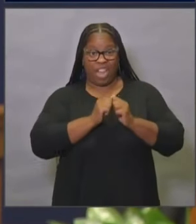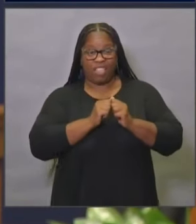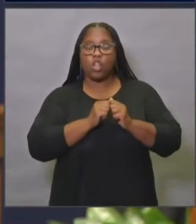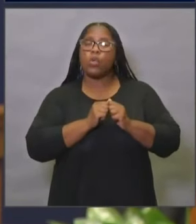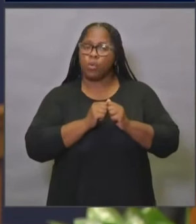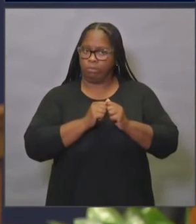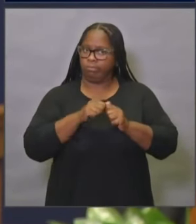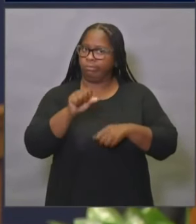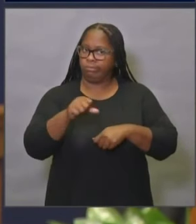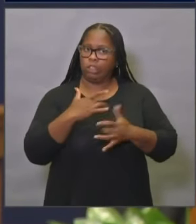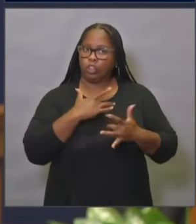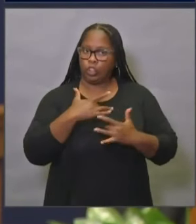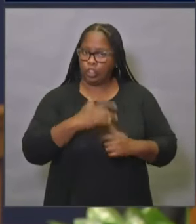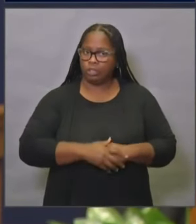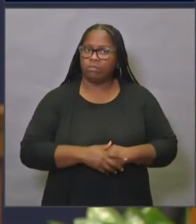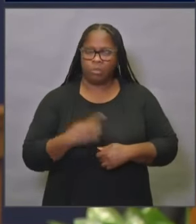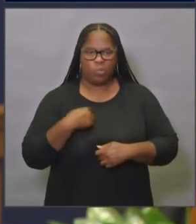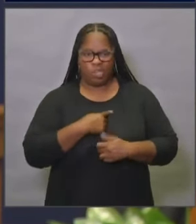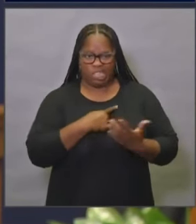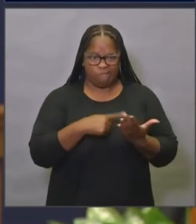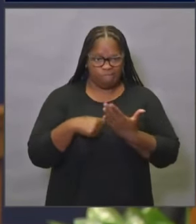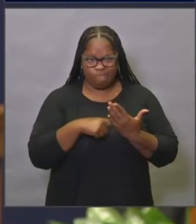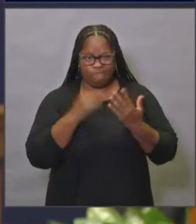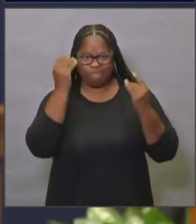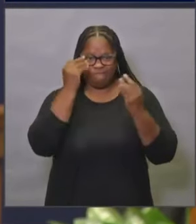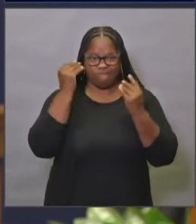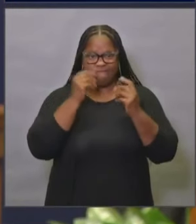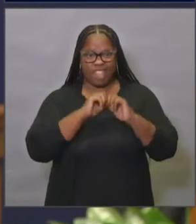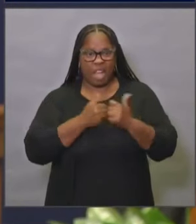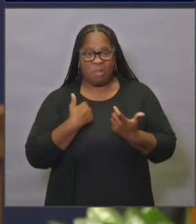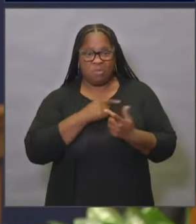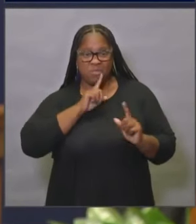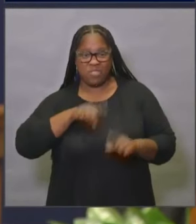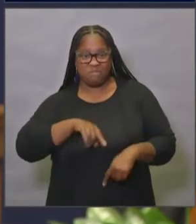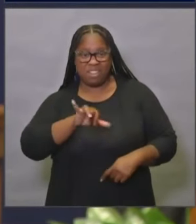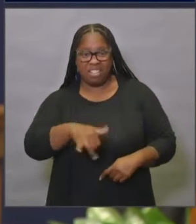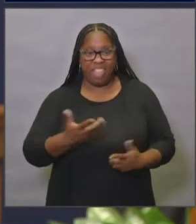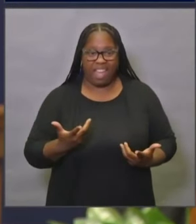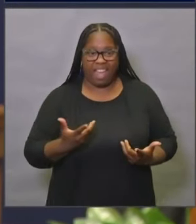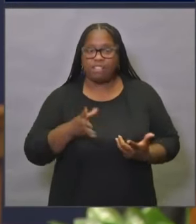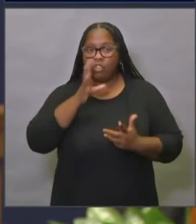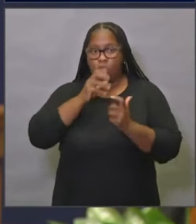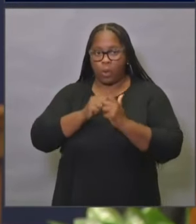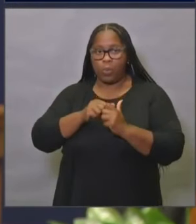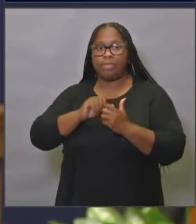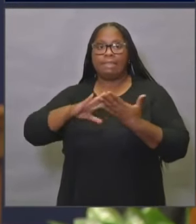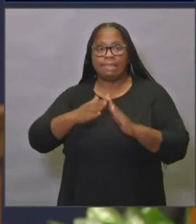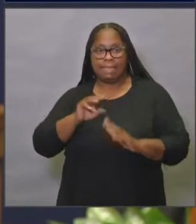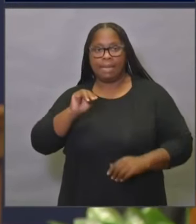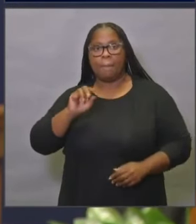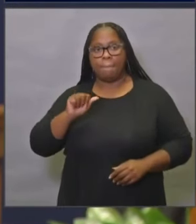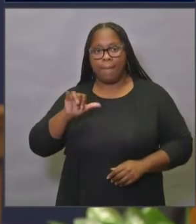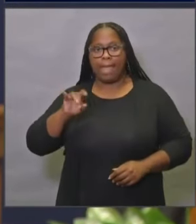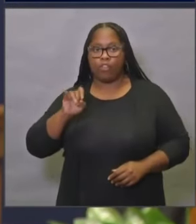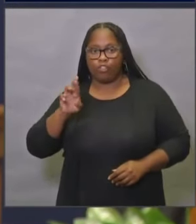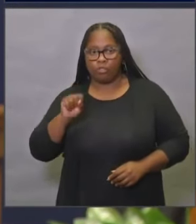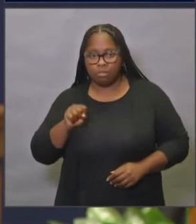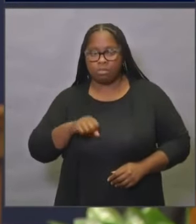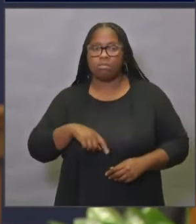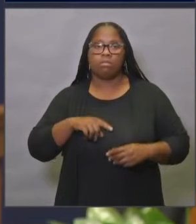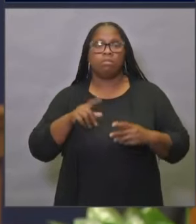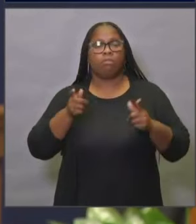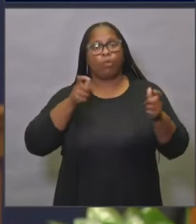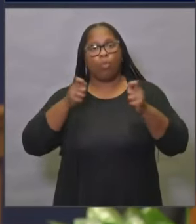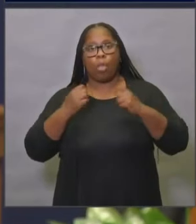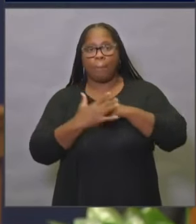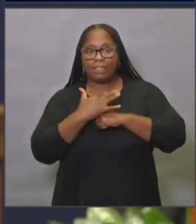an active discussion in terms of, you know, what we want to do with that, including talking to our city mayors who have beaches as well, as well